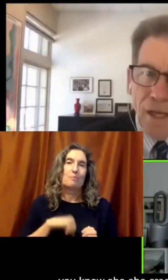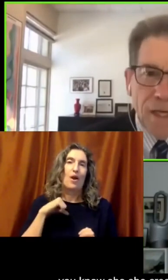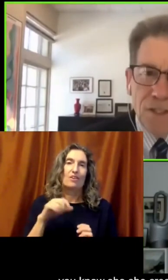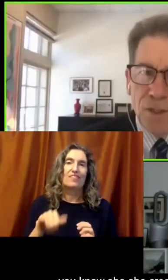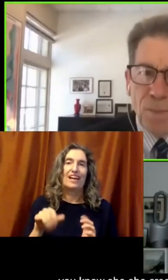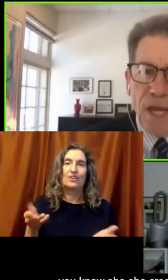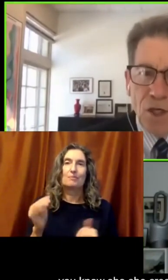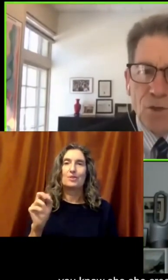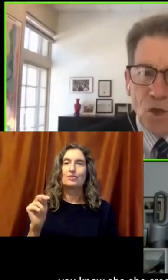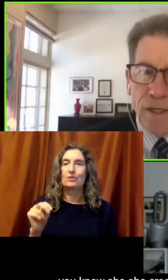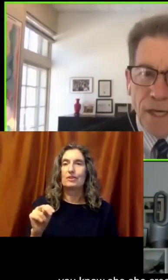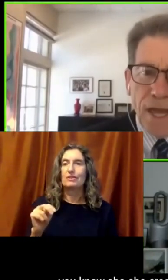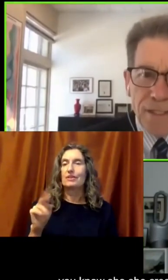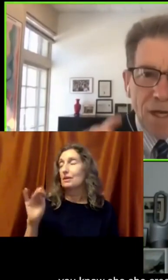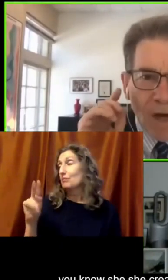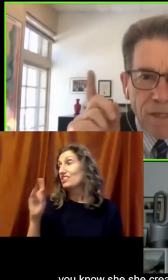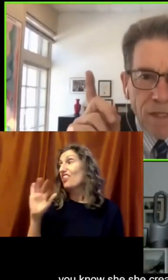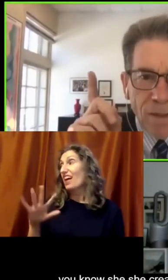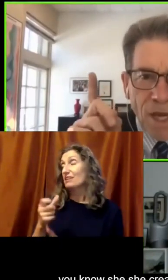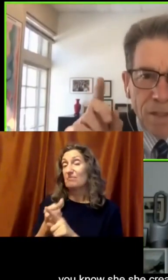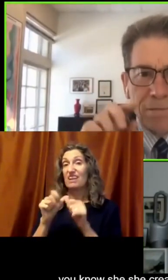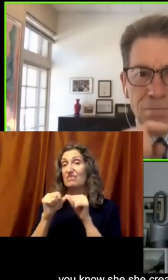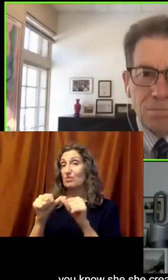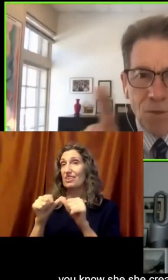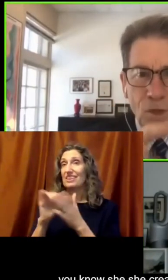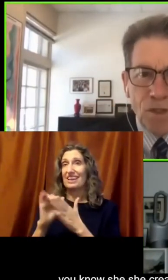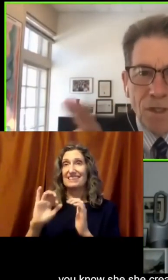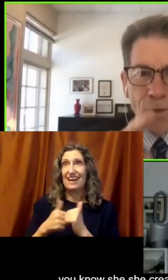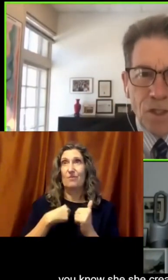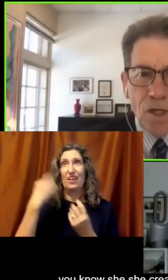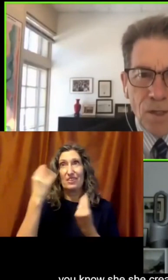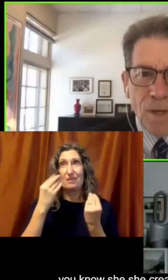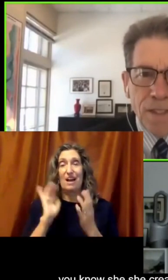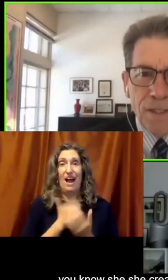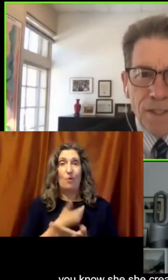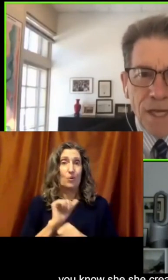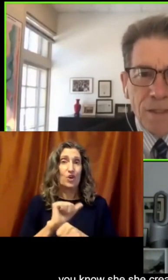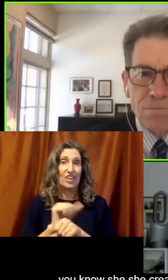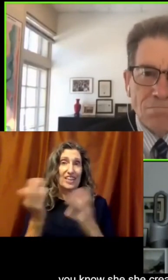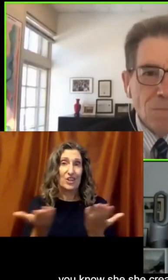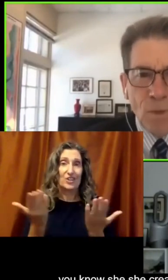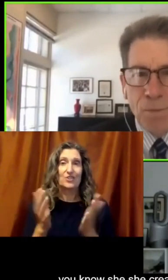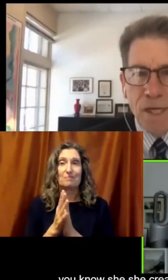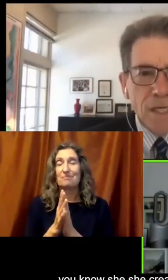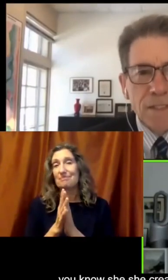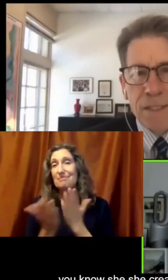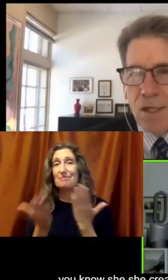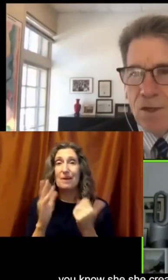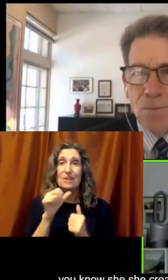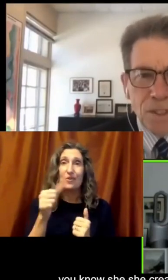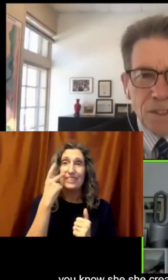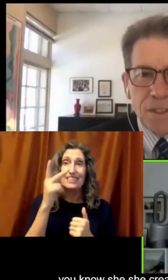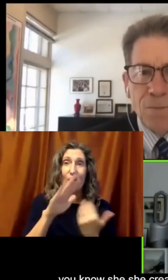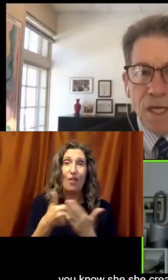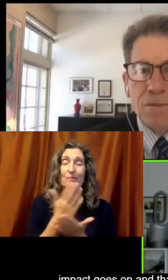Yeah, and its impact goes on. And that's how I think about the work that we're talking about here today. Exactly. may not see